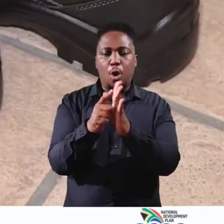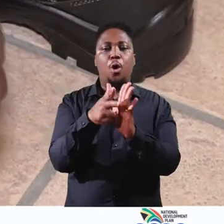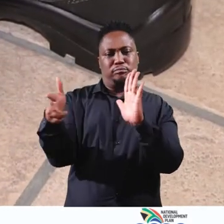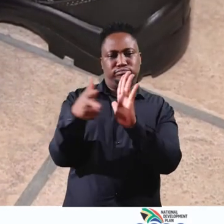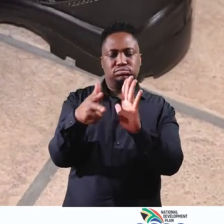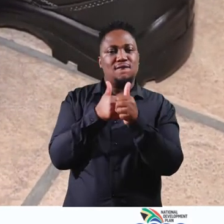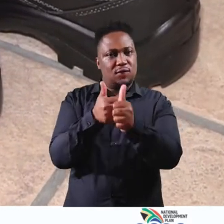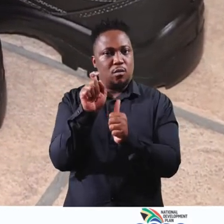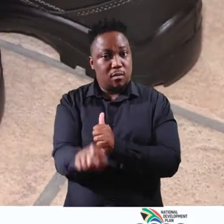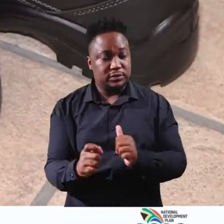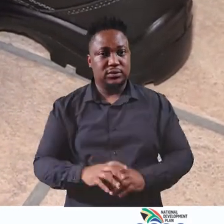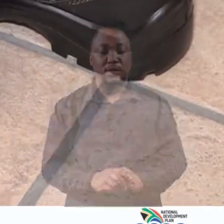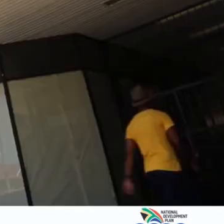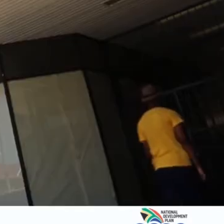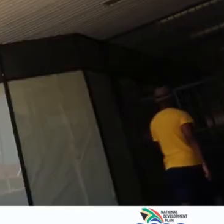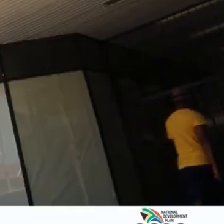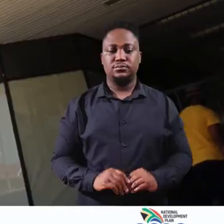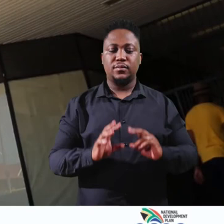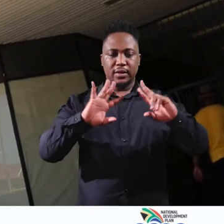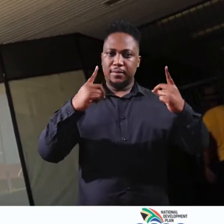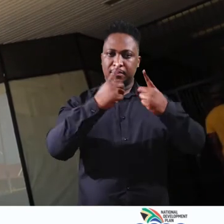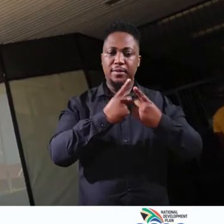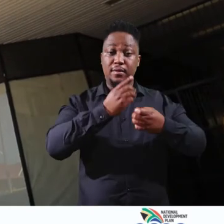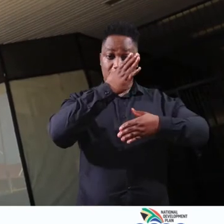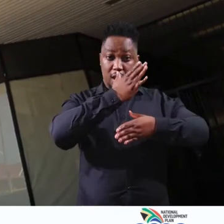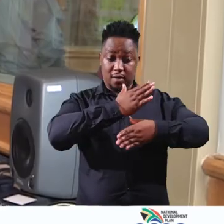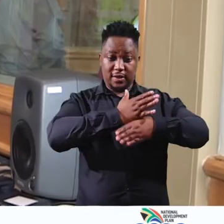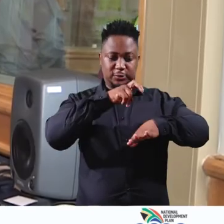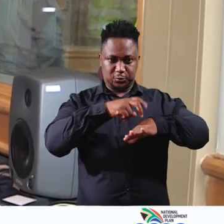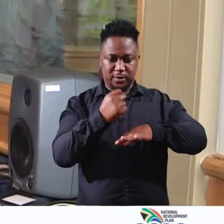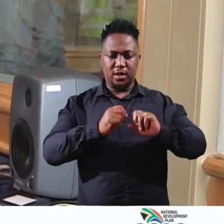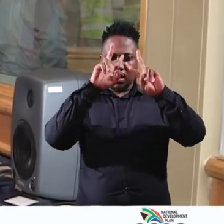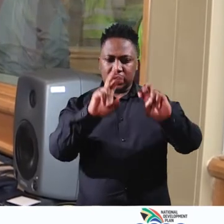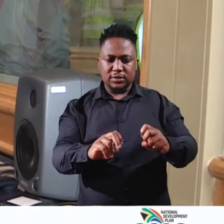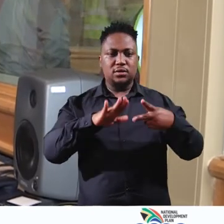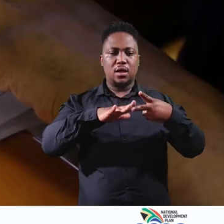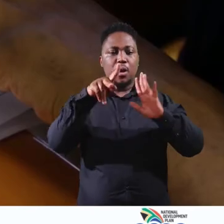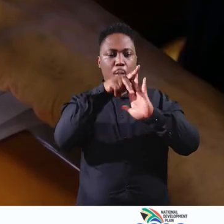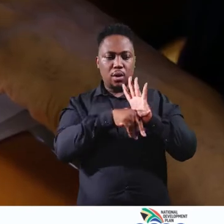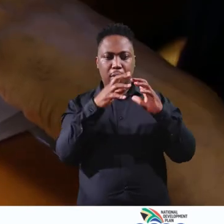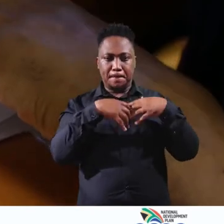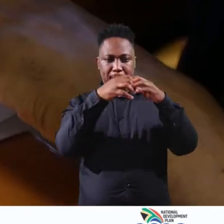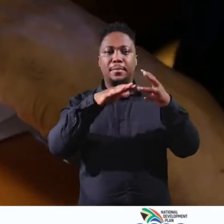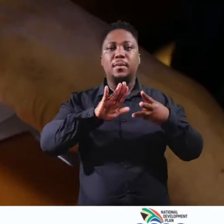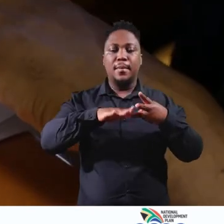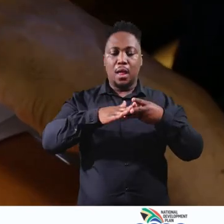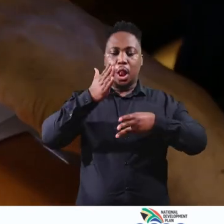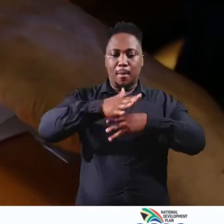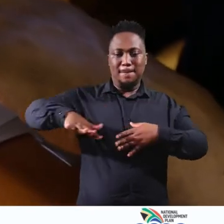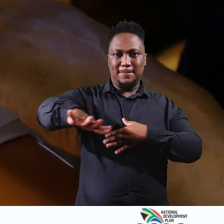that there is voluntary compliance. Part of the Department's mandate involves research, policy formulation,